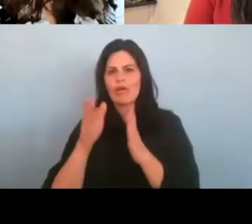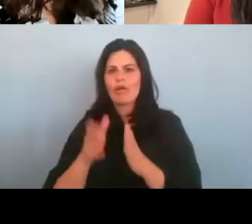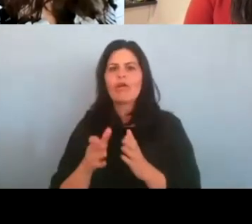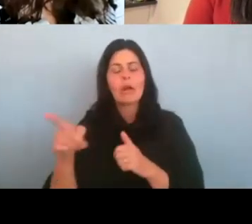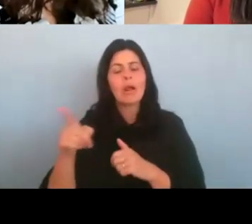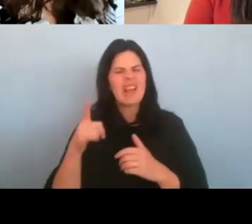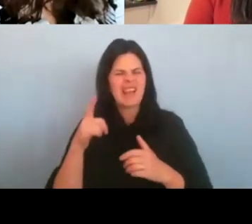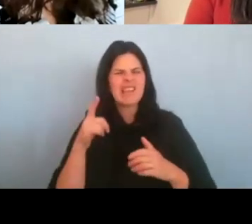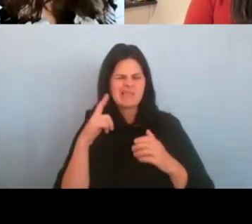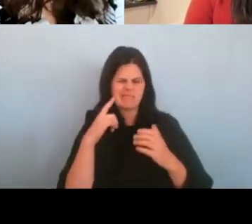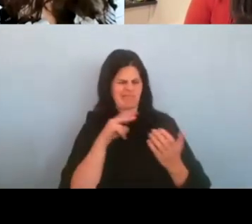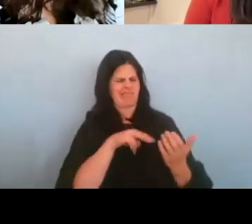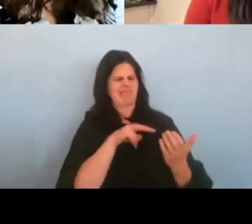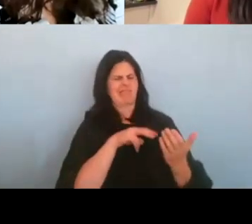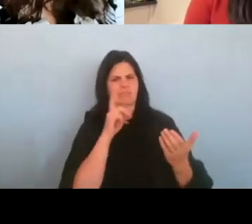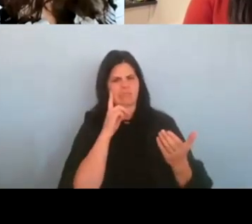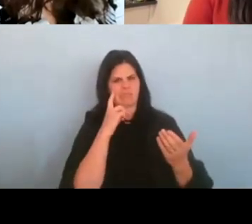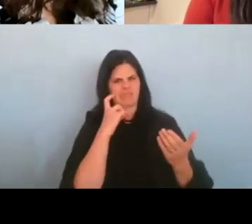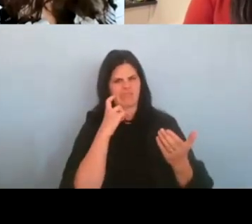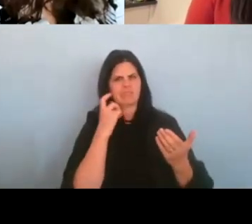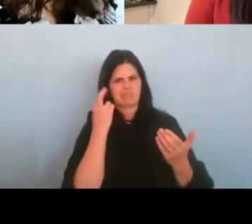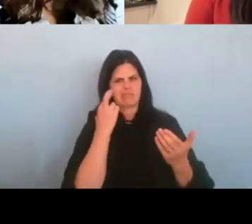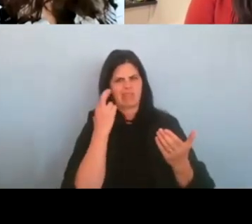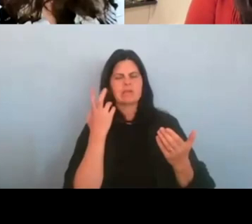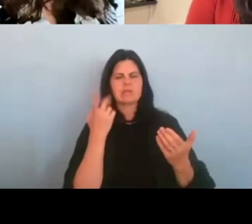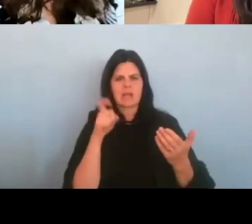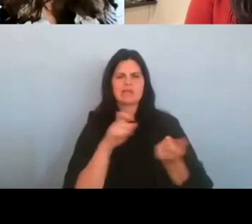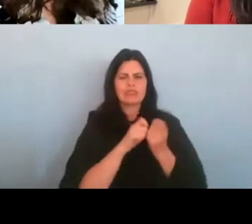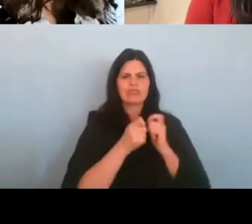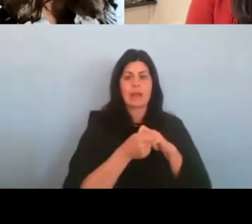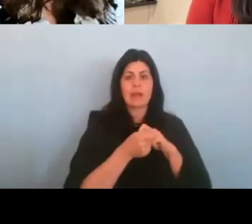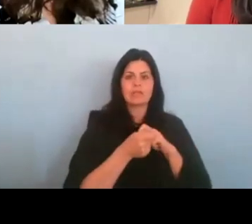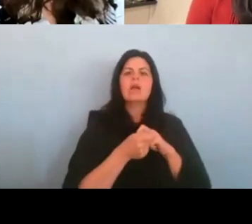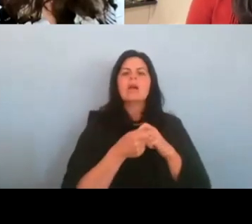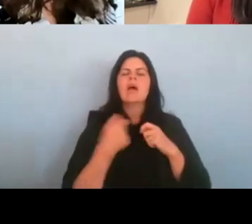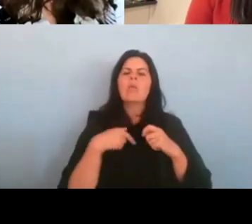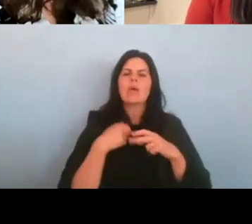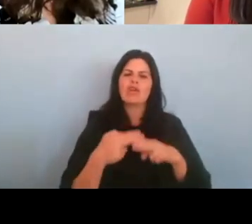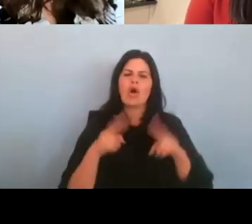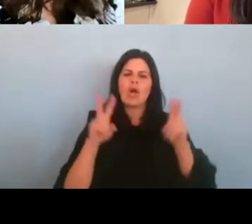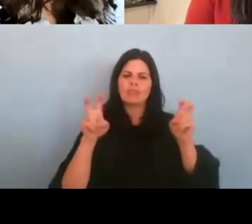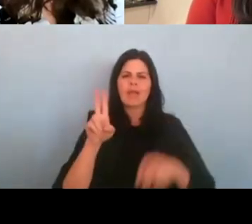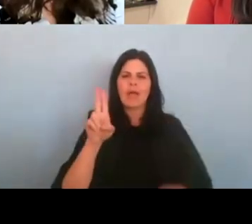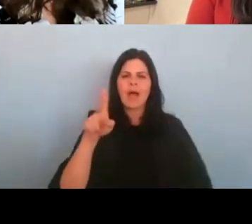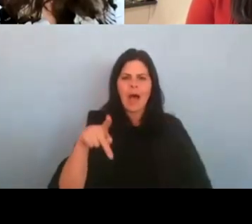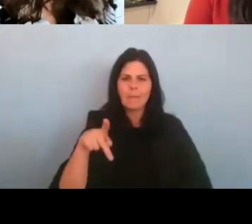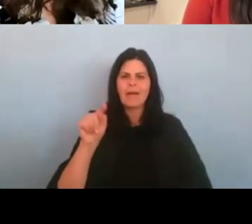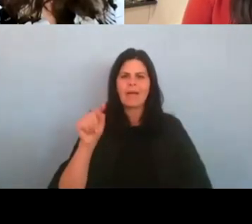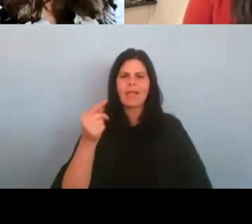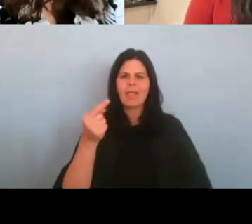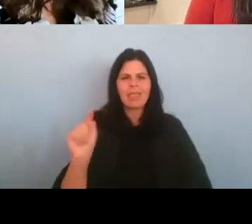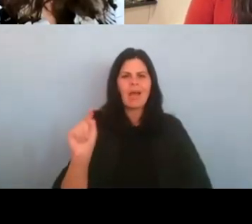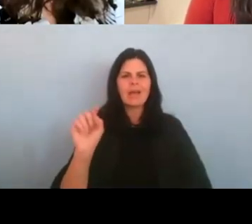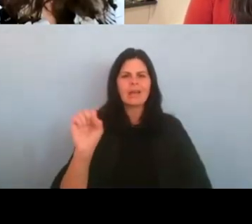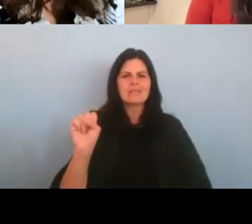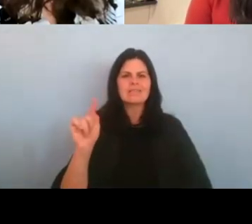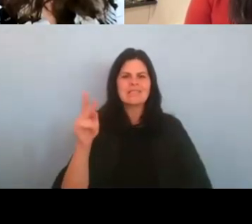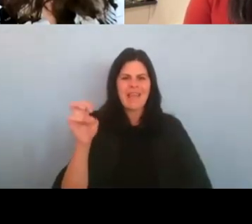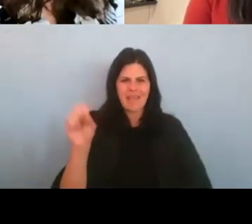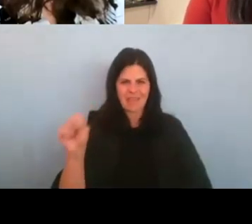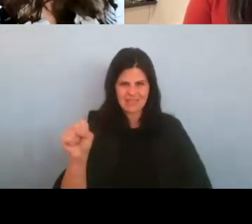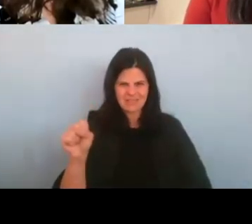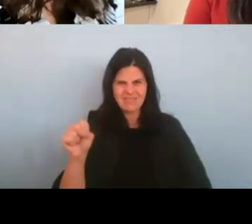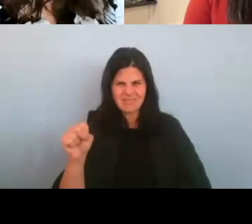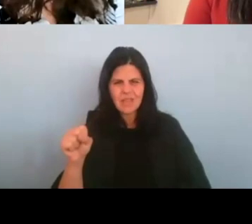changes in order to what I guess we call up the stakes. Um, you know, make it really interesting to the viewer and